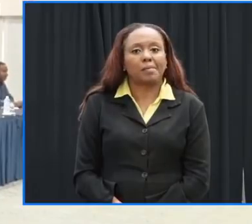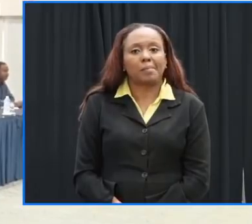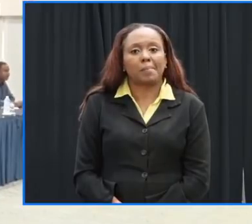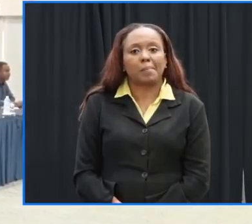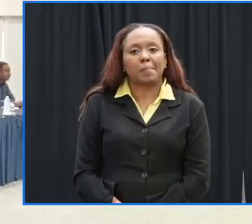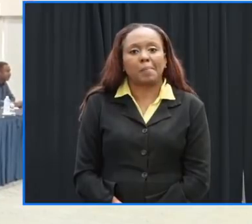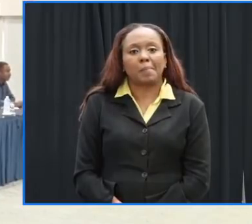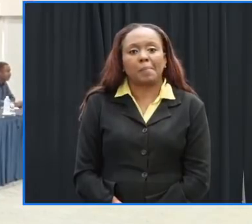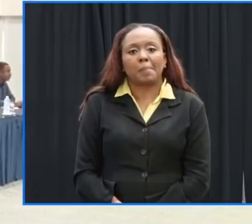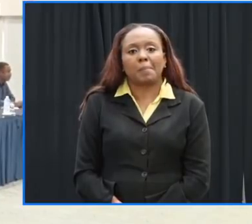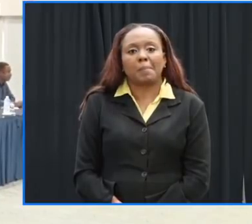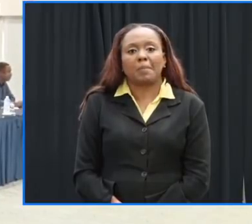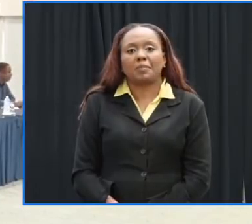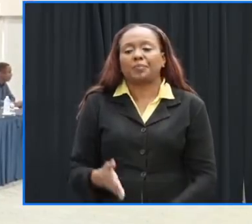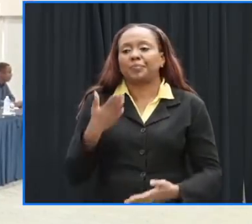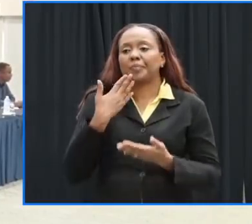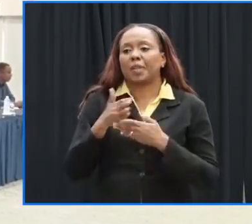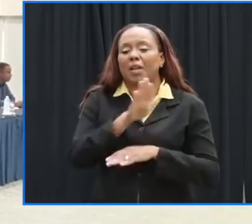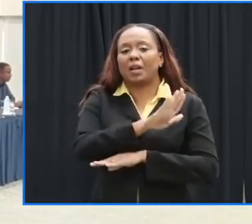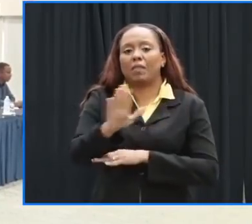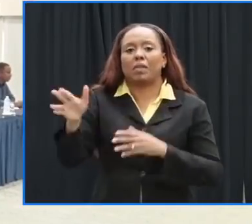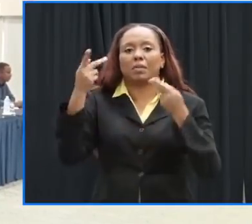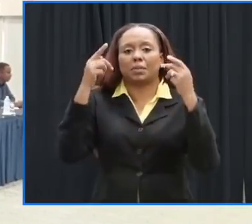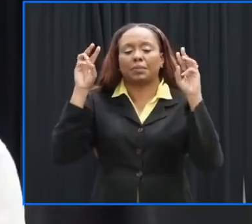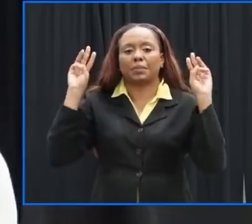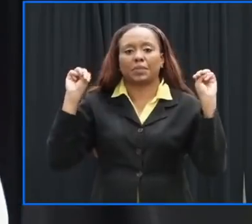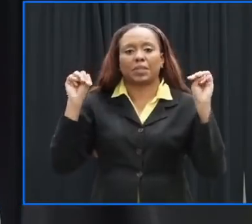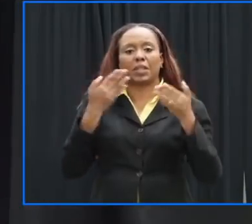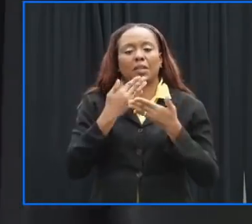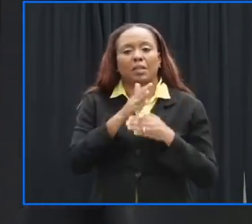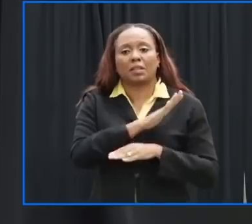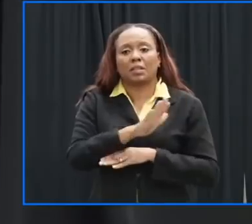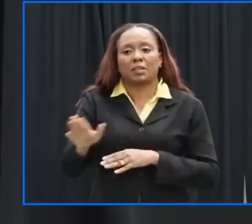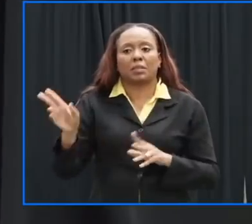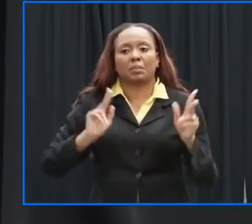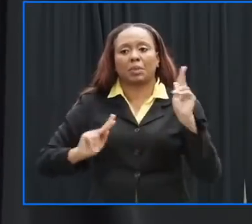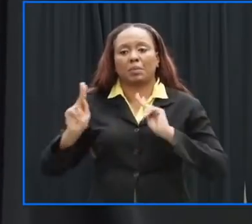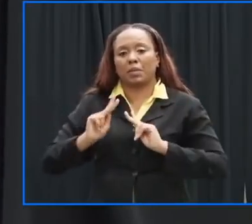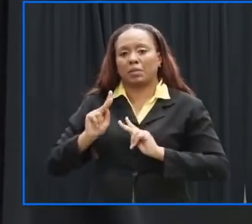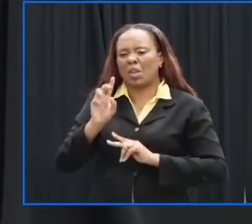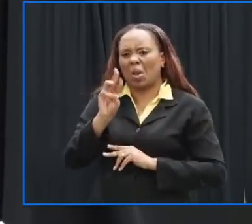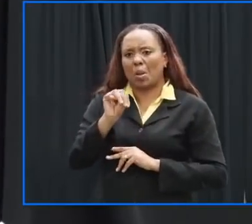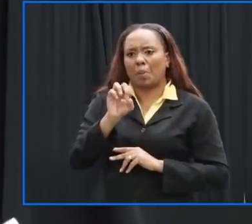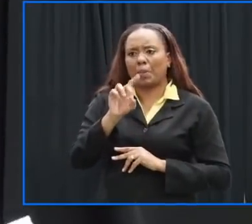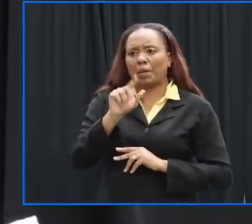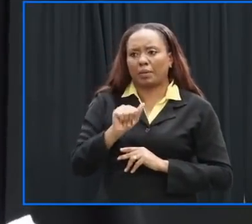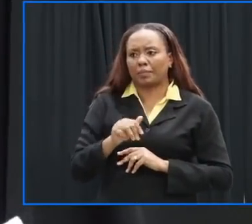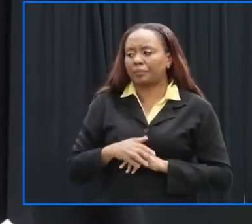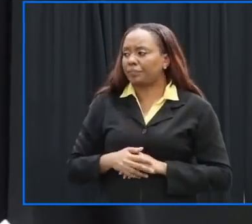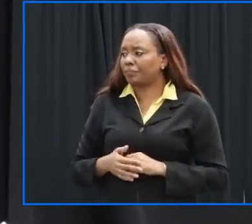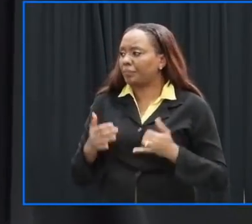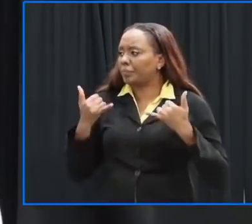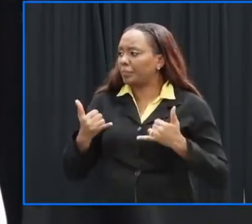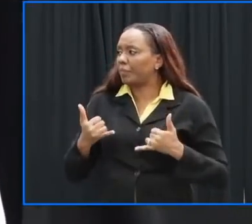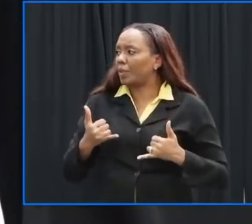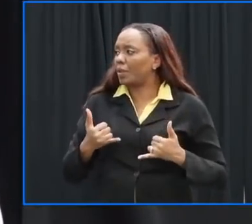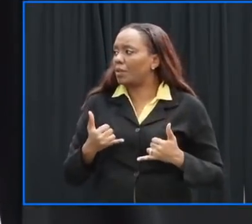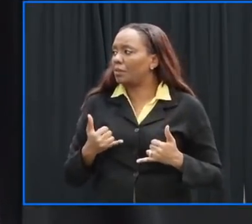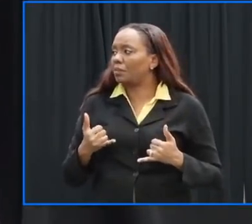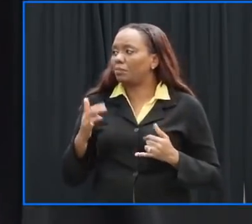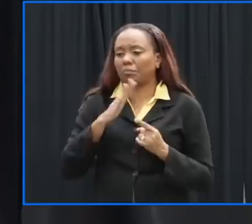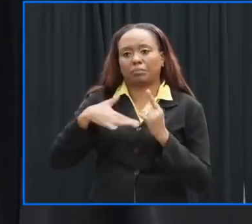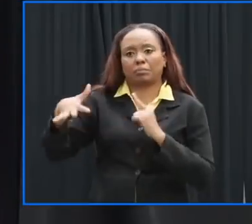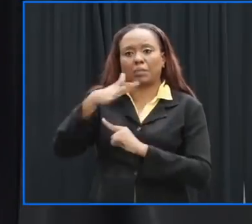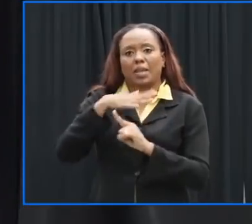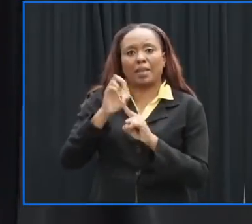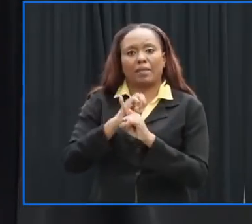good afternoon prime minister good afternoon ministers members of the media a couple of things quickly we are in a coveted environment so